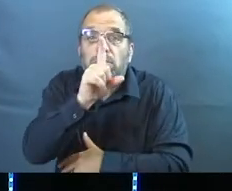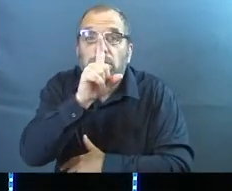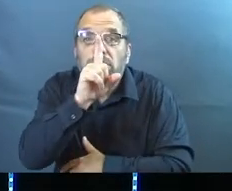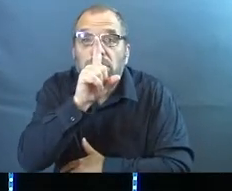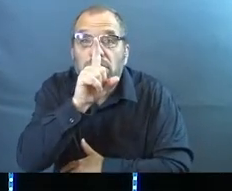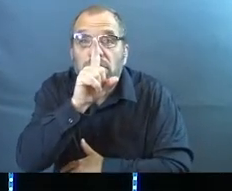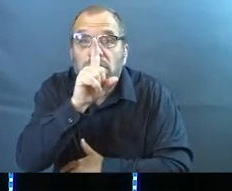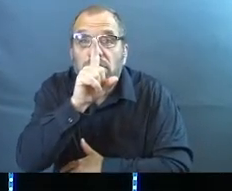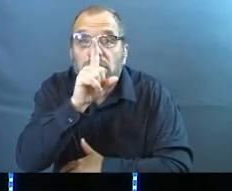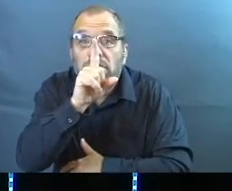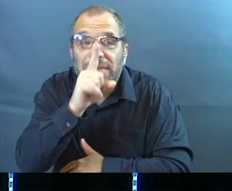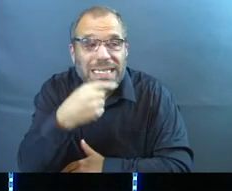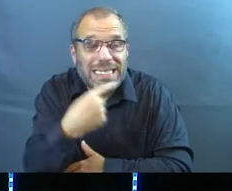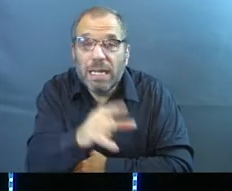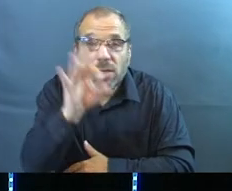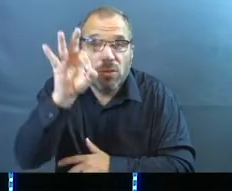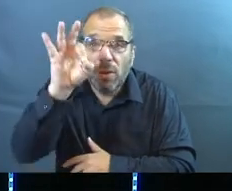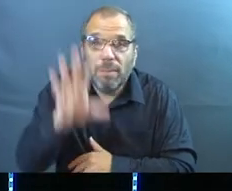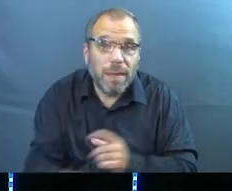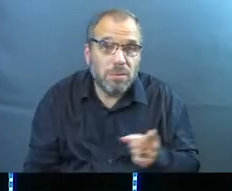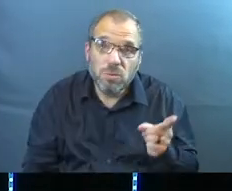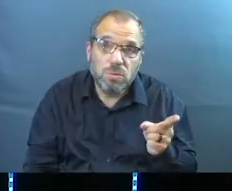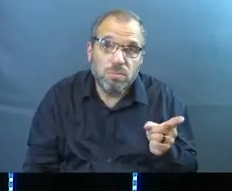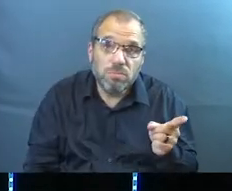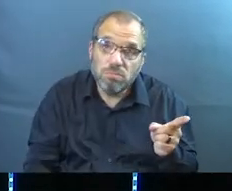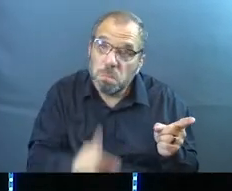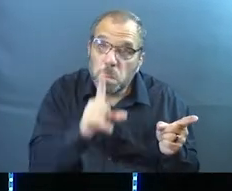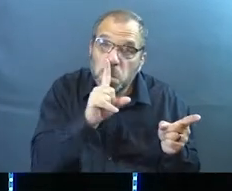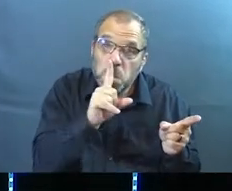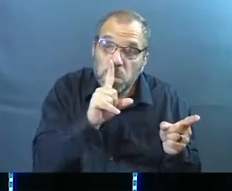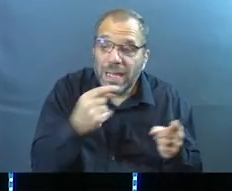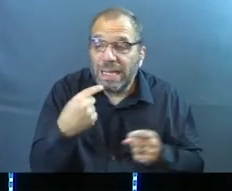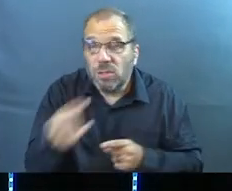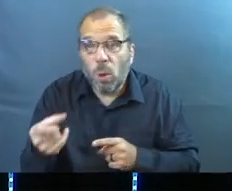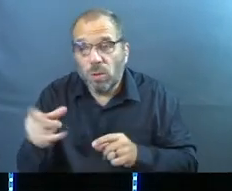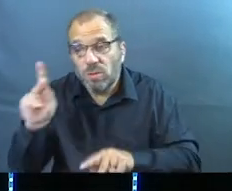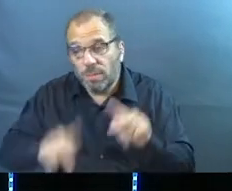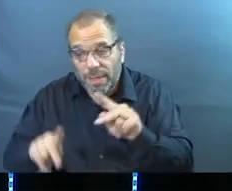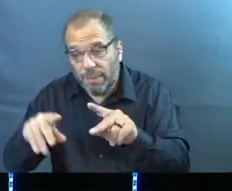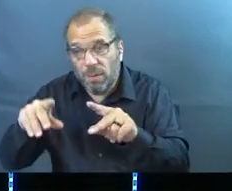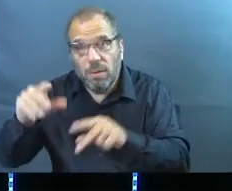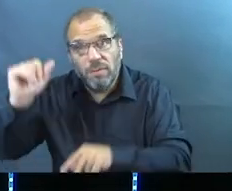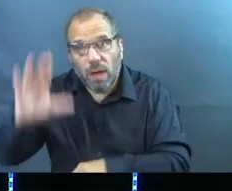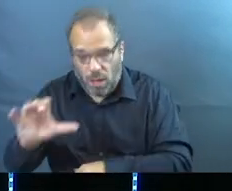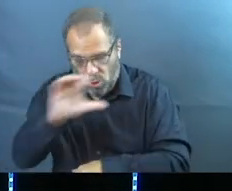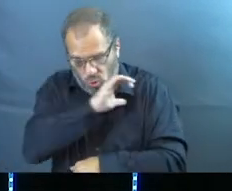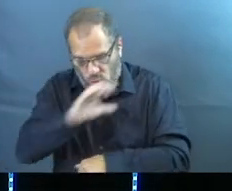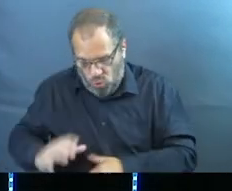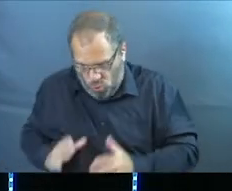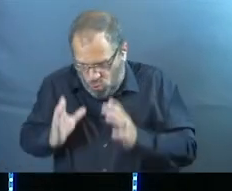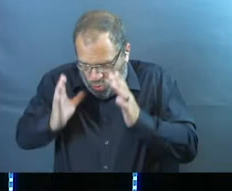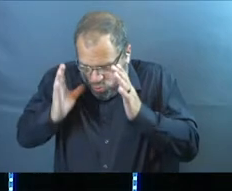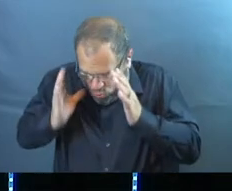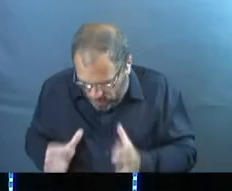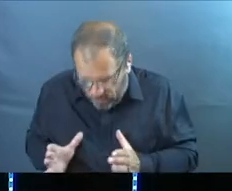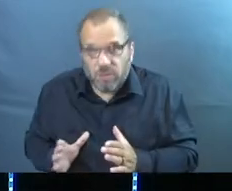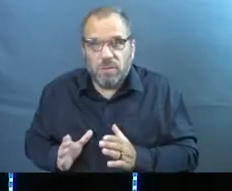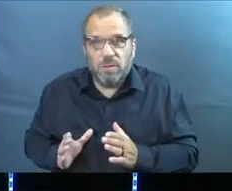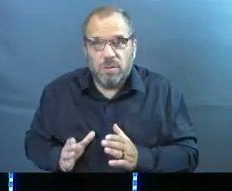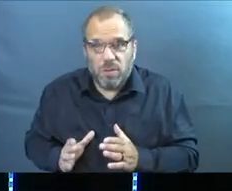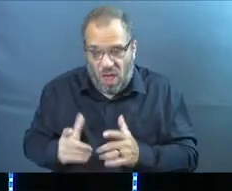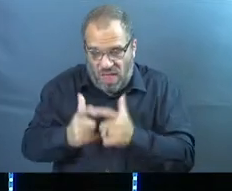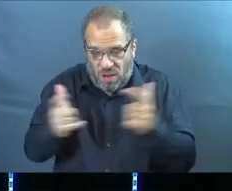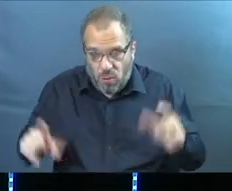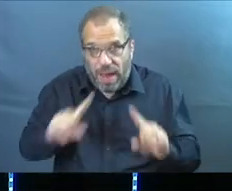do? He didn't speak it to pastors. He spoke it to the people of God. The